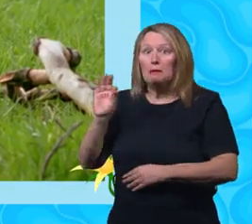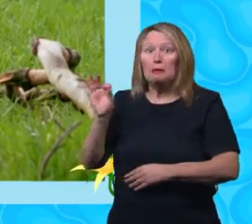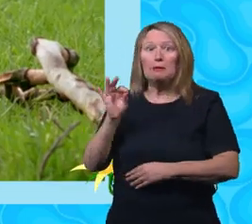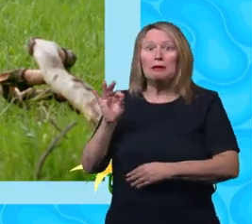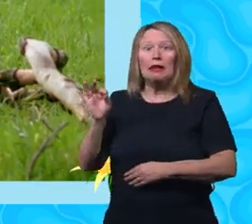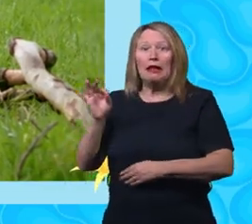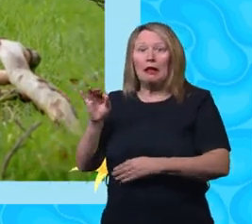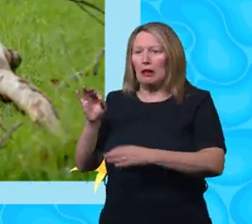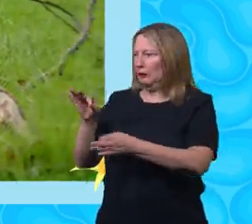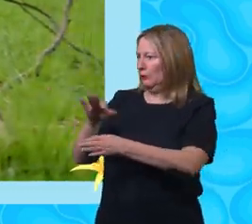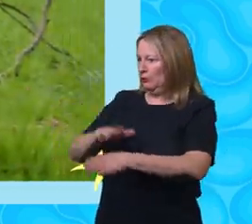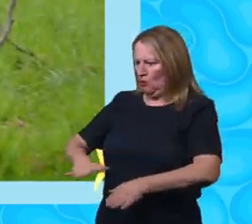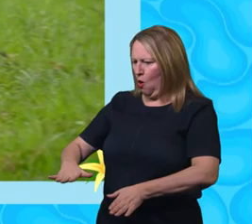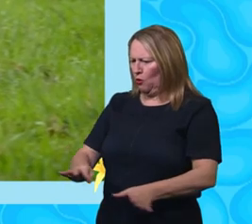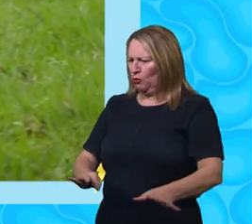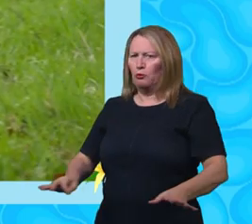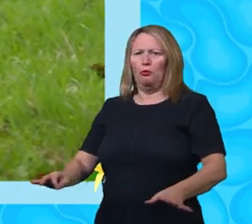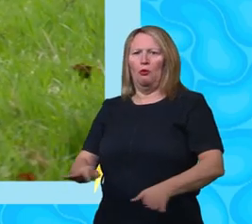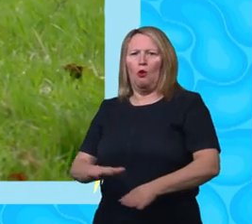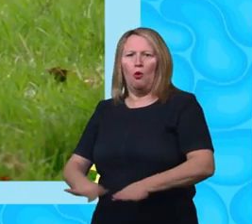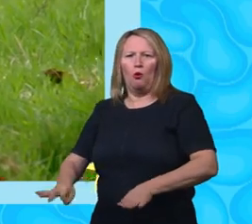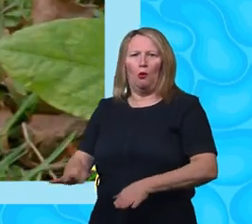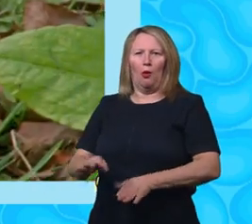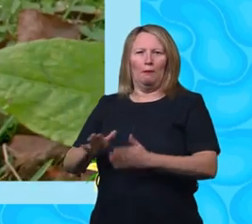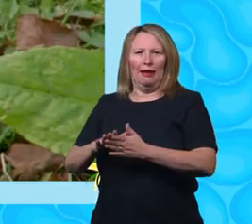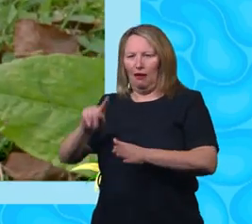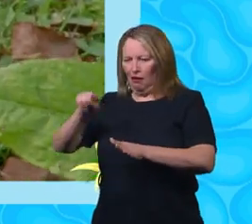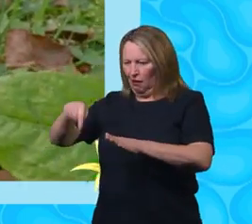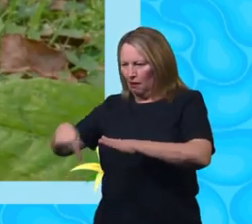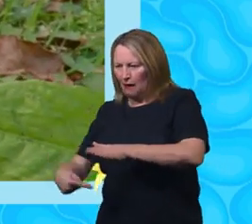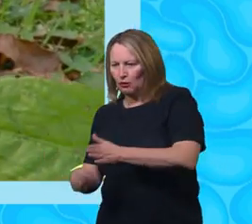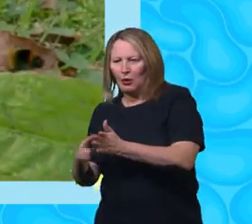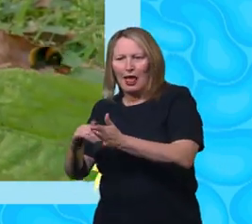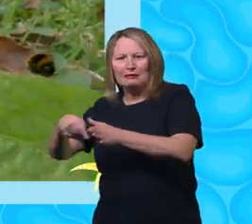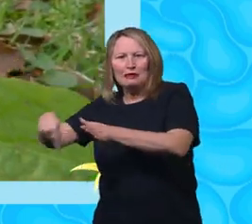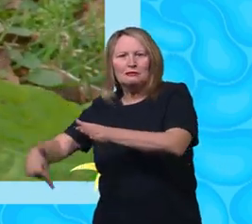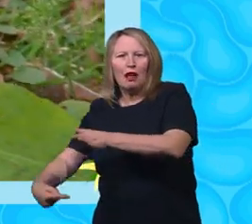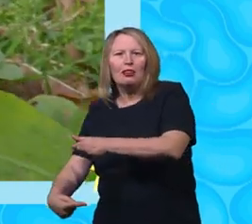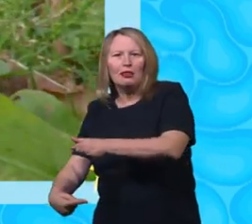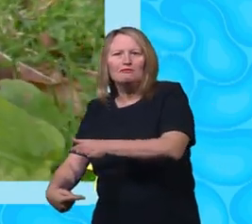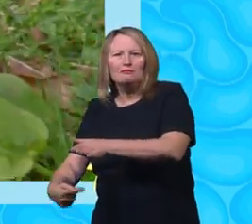bumble bee flying close to the ground, it might be on its way back to its nest.